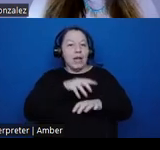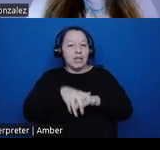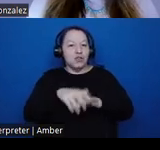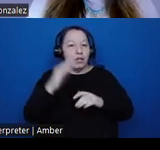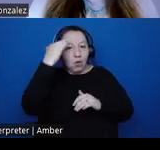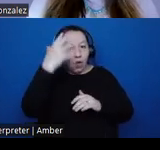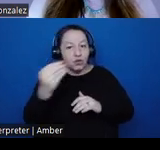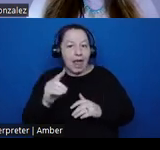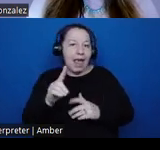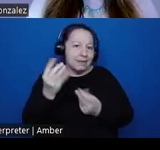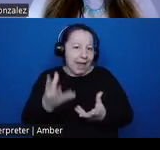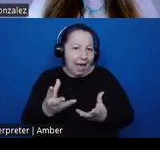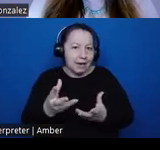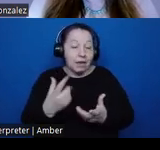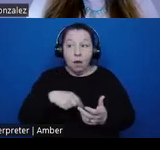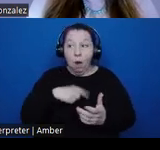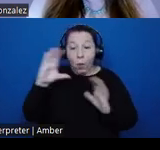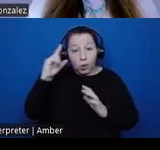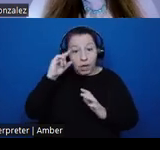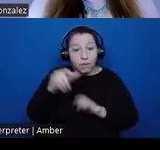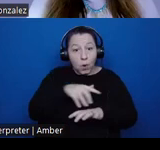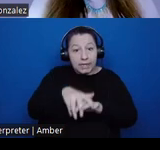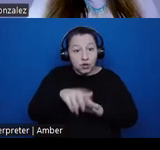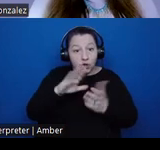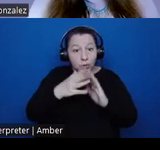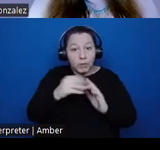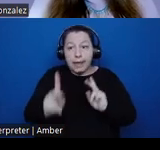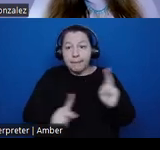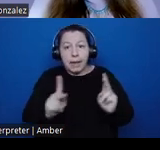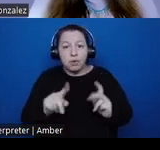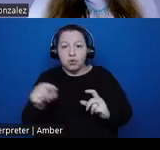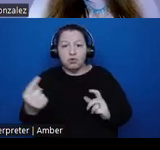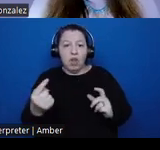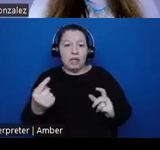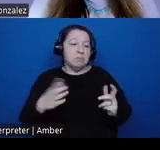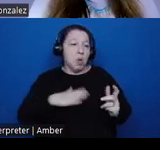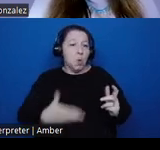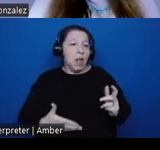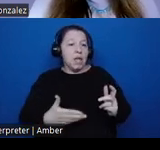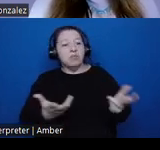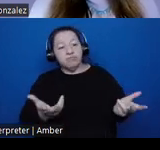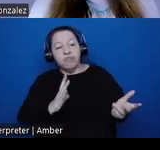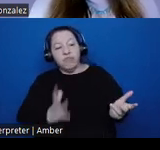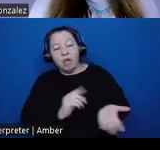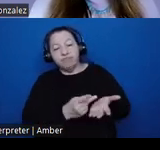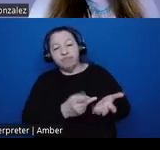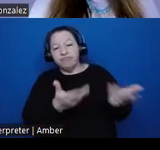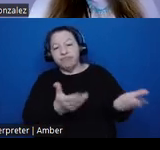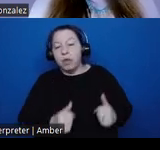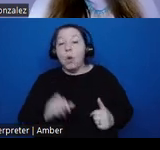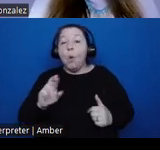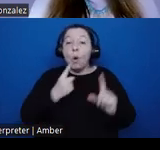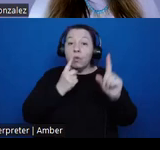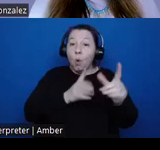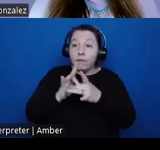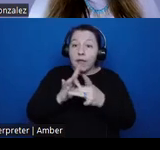Are we looking for indigenous communities and peoples to simply sign off on our projects. Or is the goal of collaboration to enter into